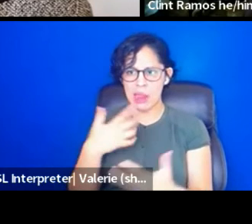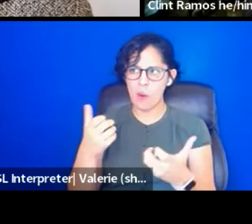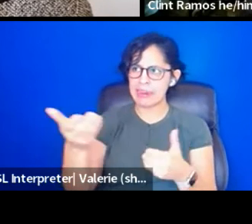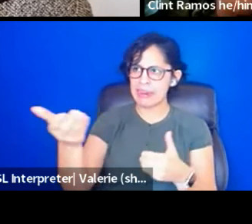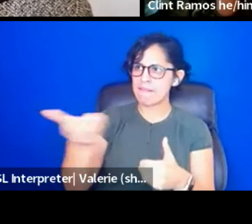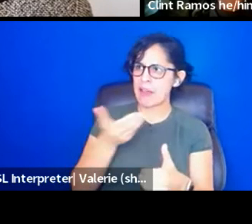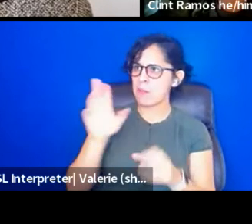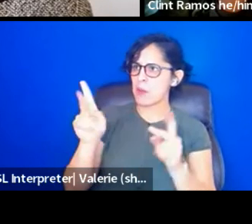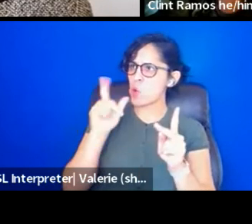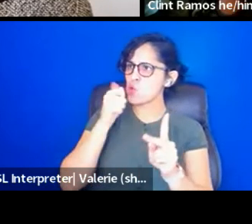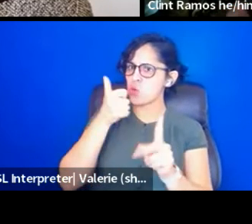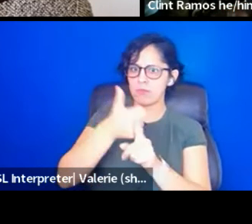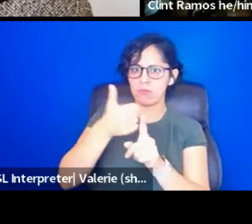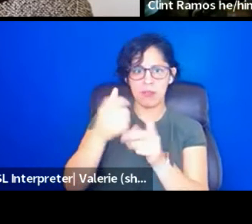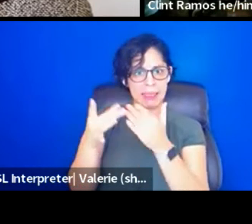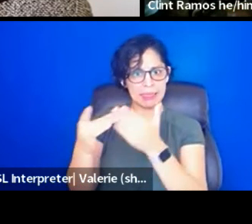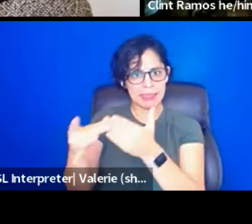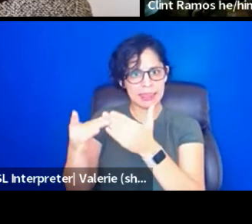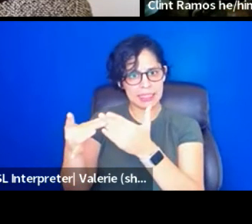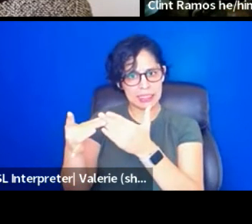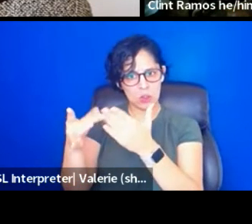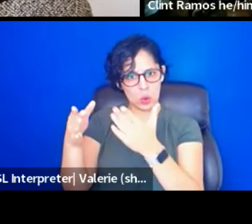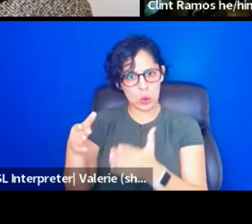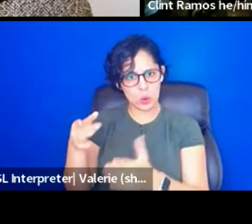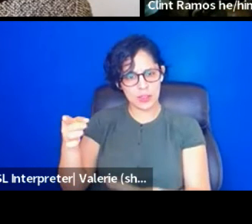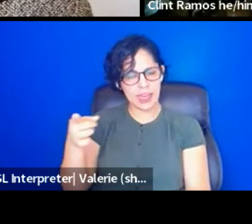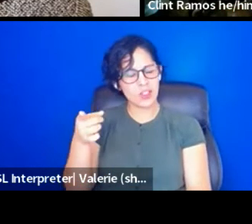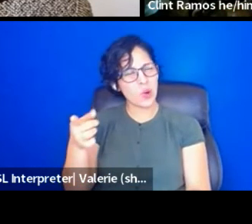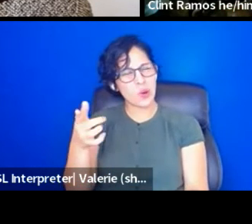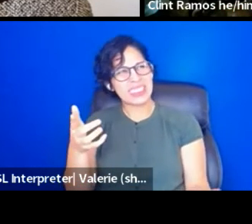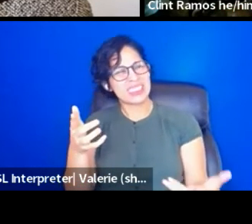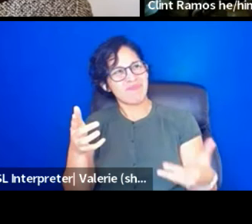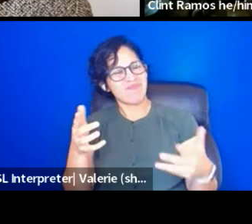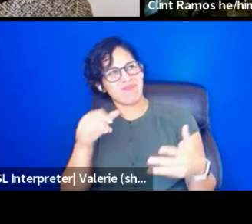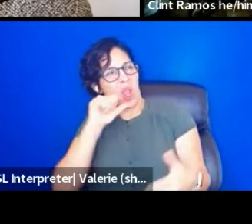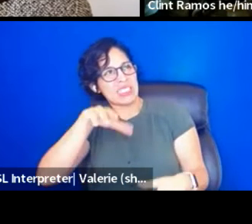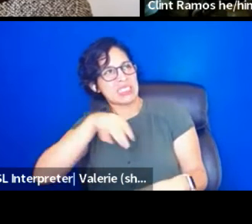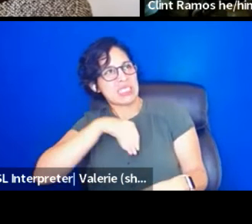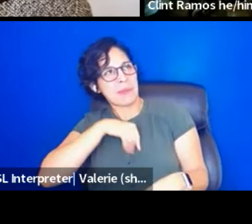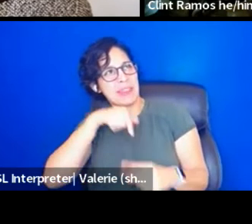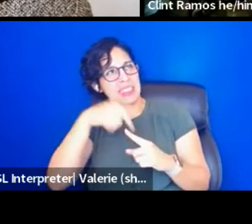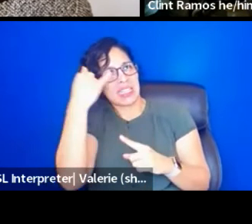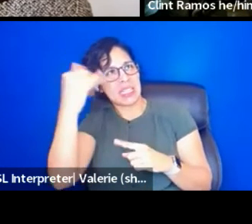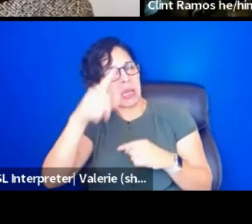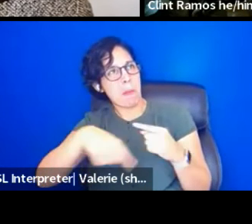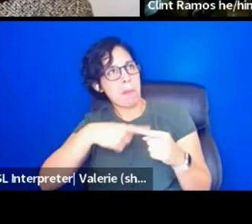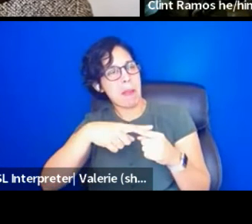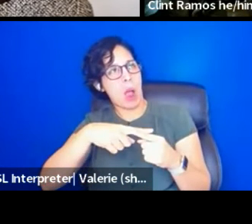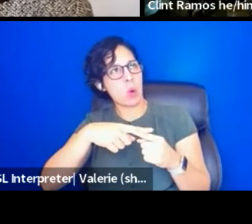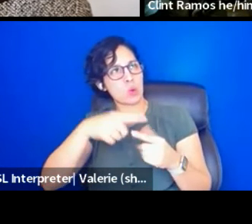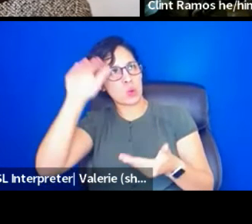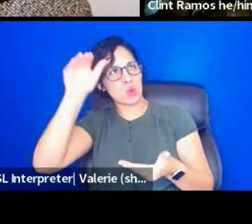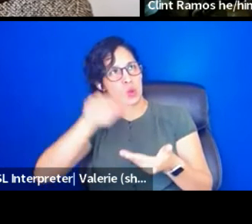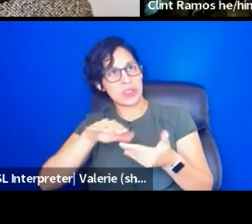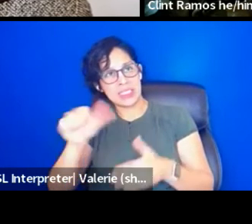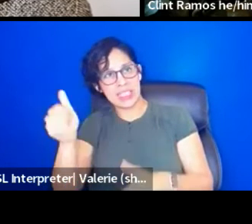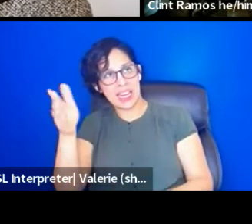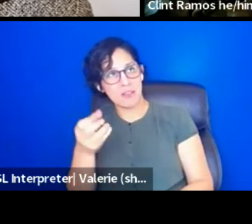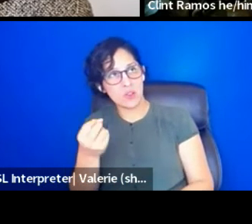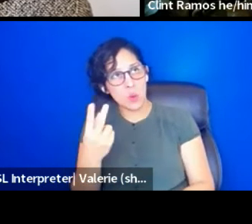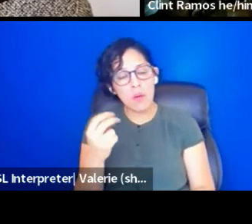leadership, and you're resisting this idea of eliminating 10 out of 12s and resisting this idea of a five day rehearsal week,